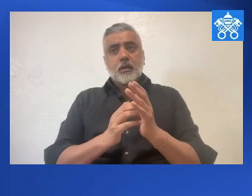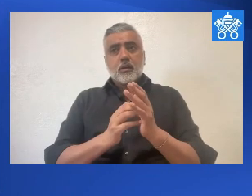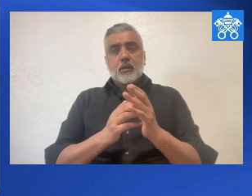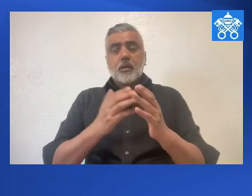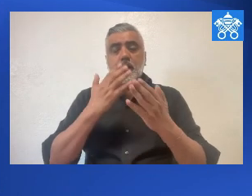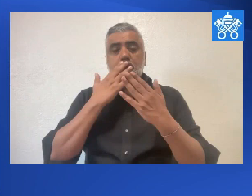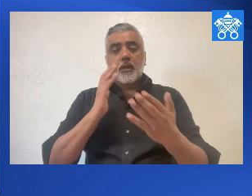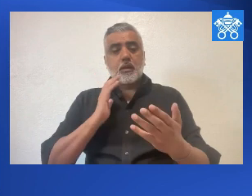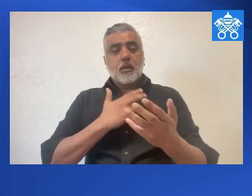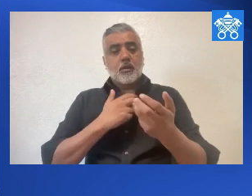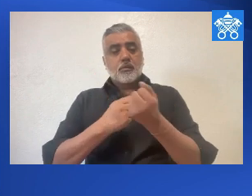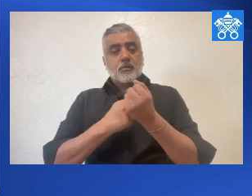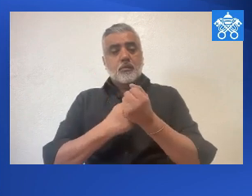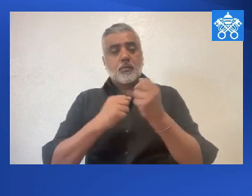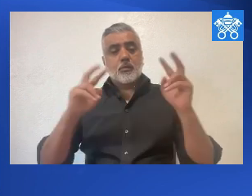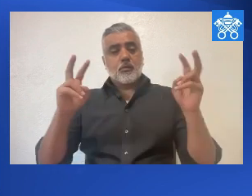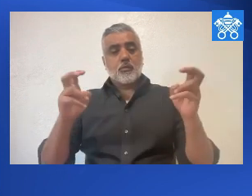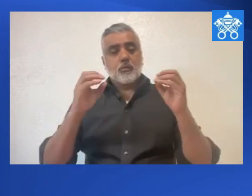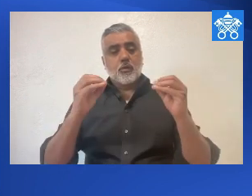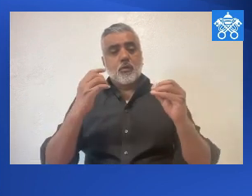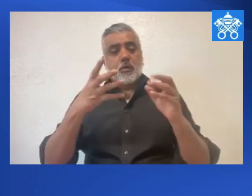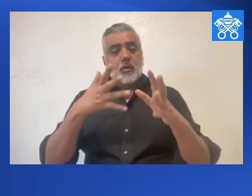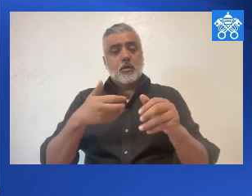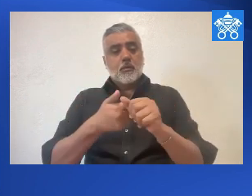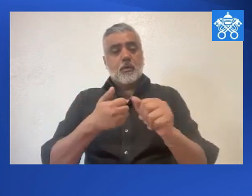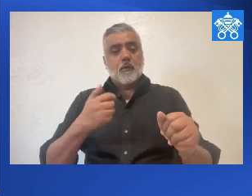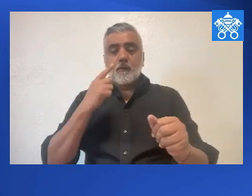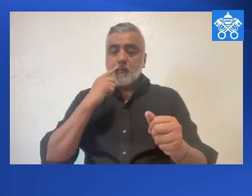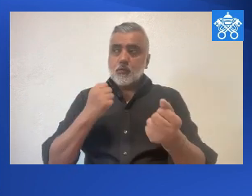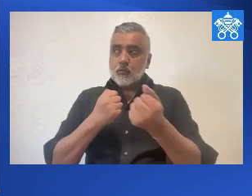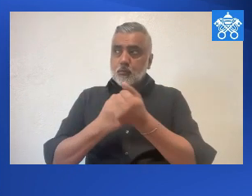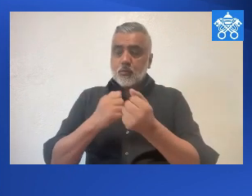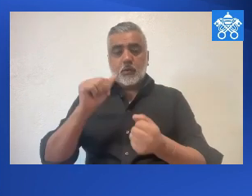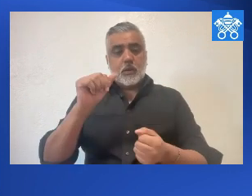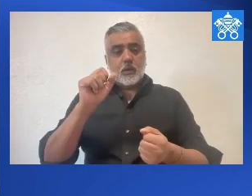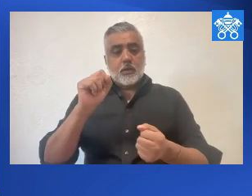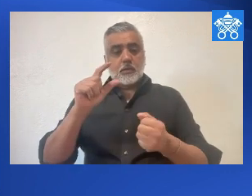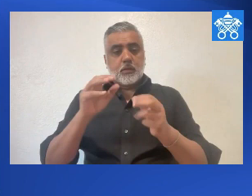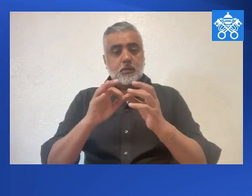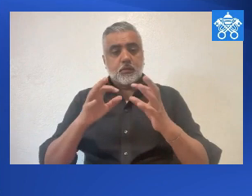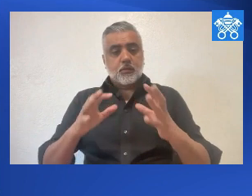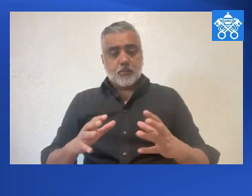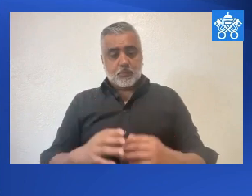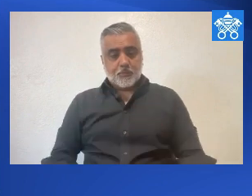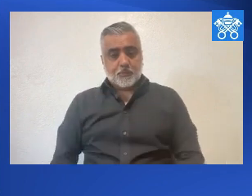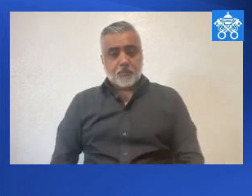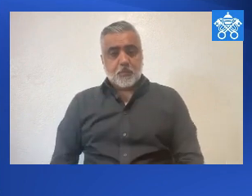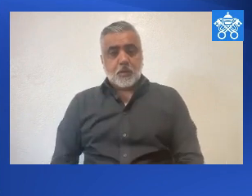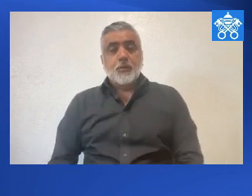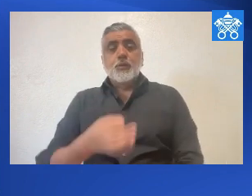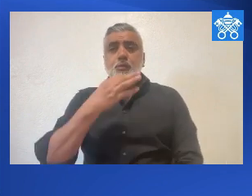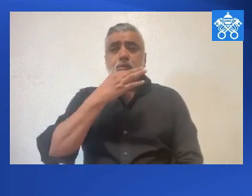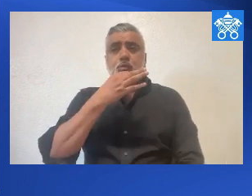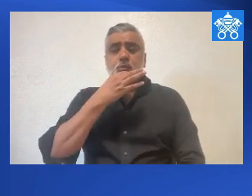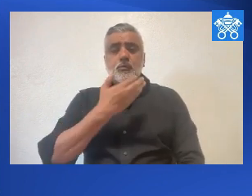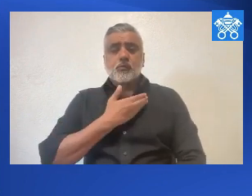feed and also via our website here, VaticanNews.va. In just a few moments, Pope Francis